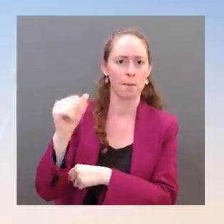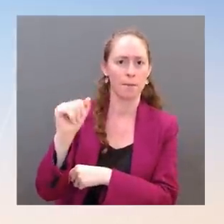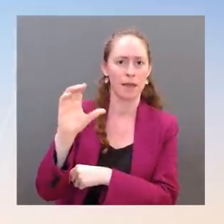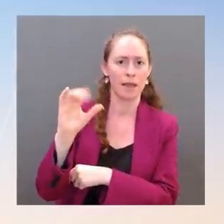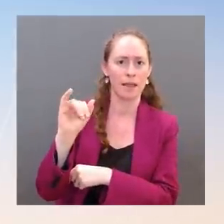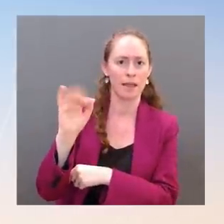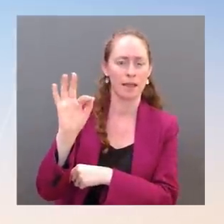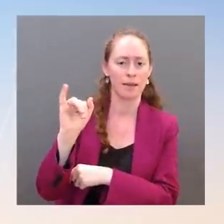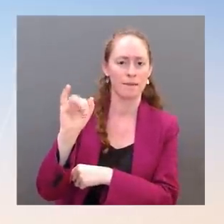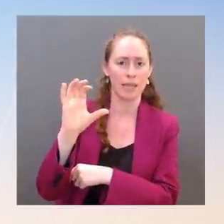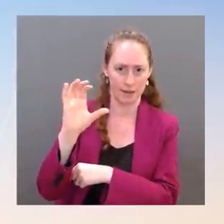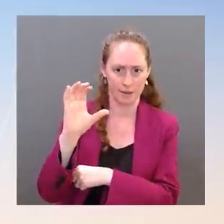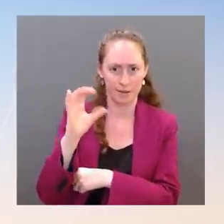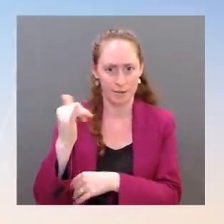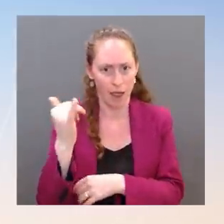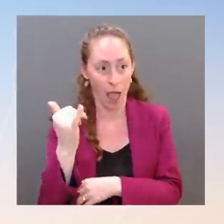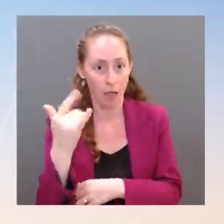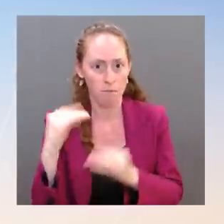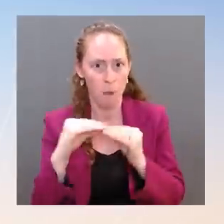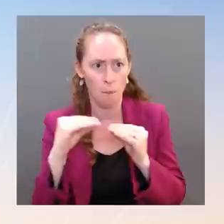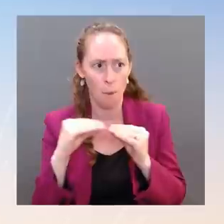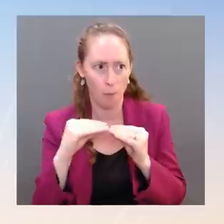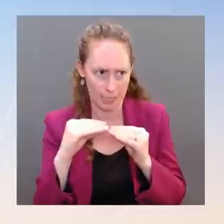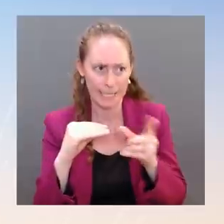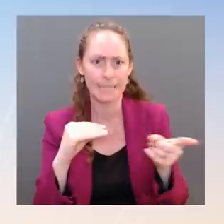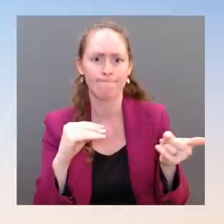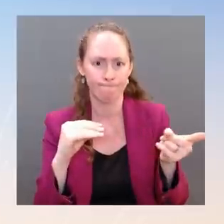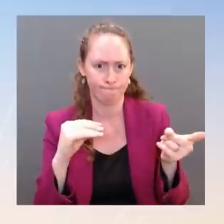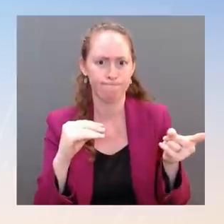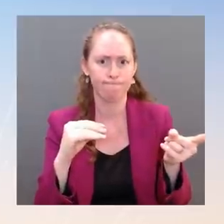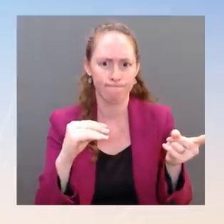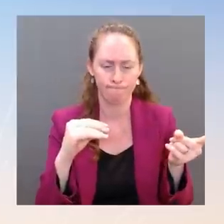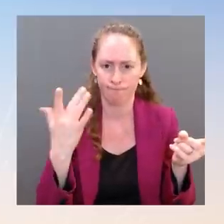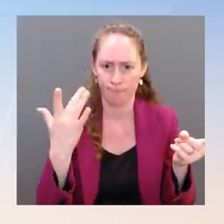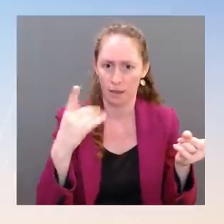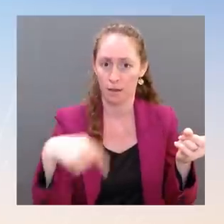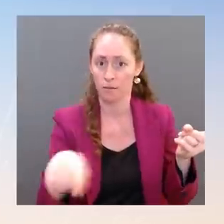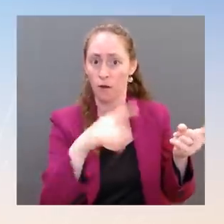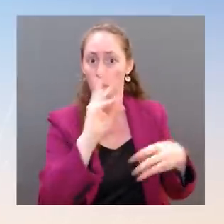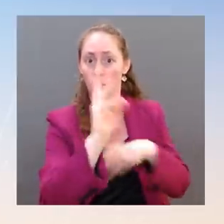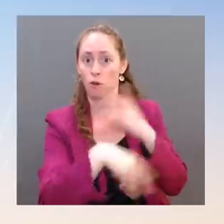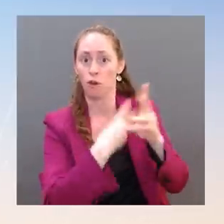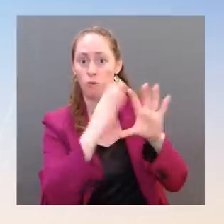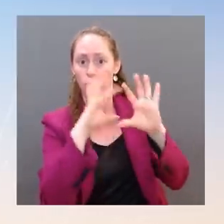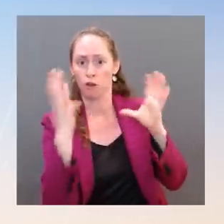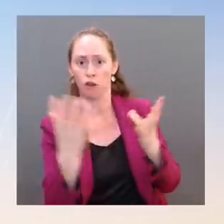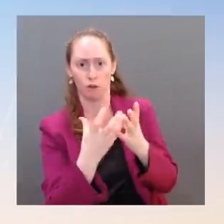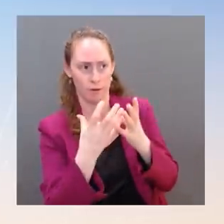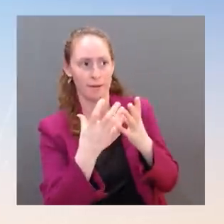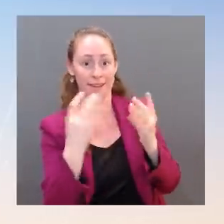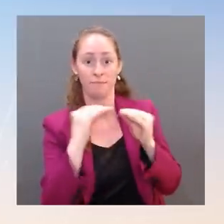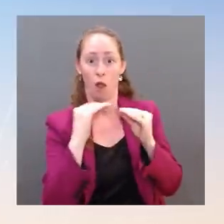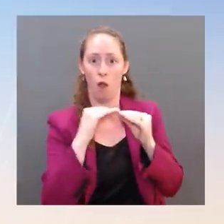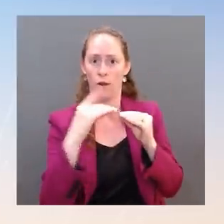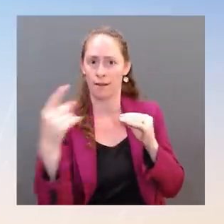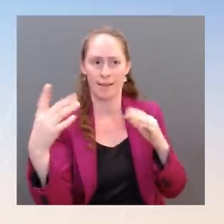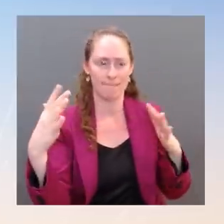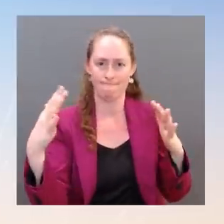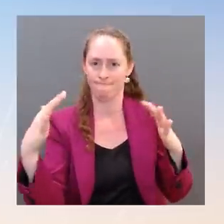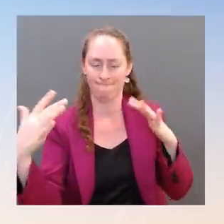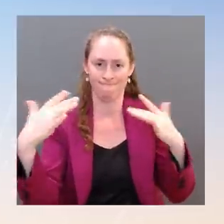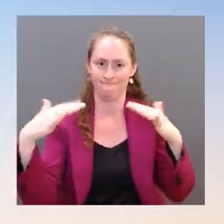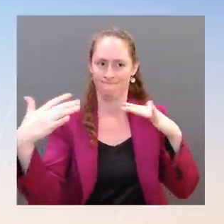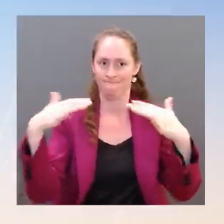challenging and dynamic. President Biden and Prime Minister Kishida will also be able to compare notes on the G7 agenda as the